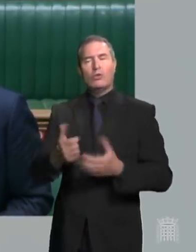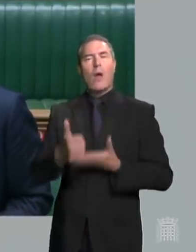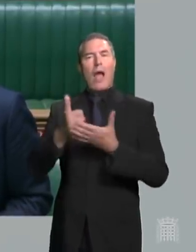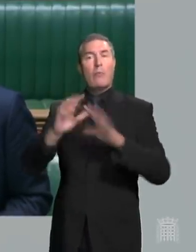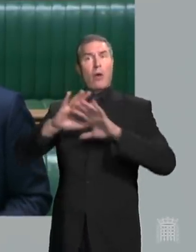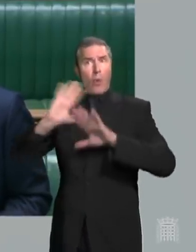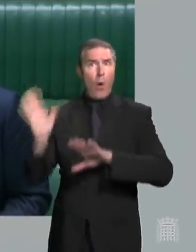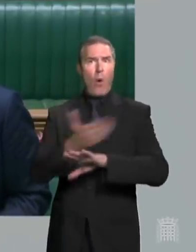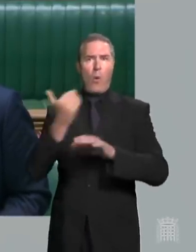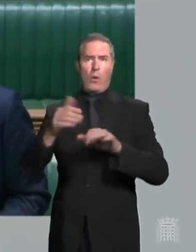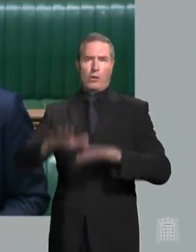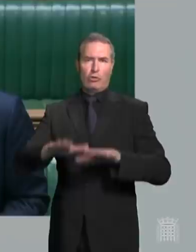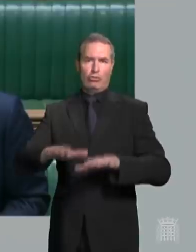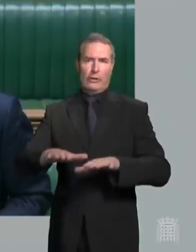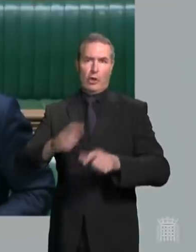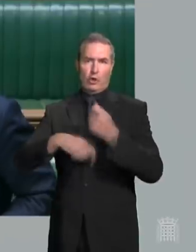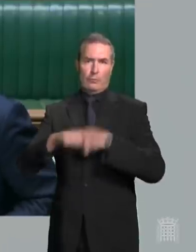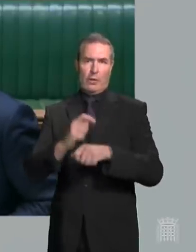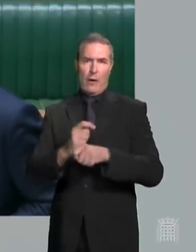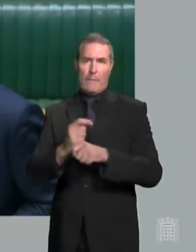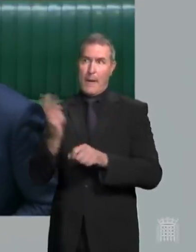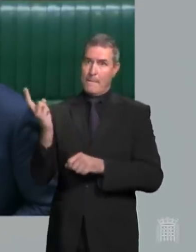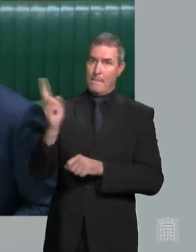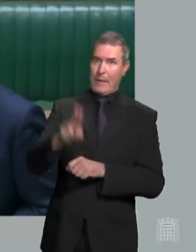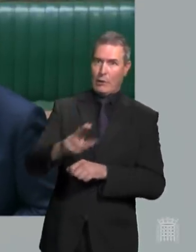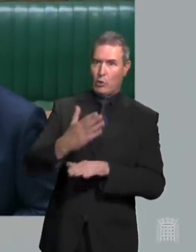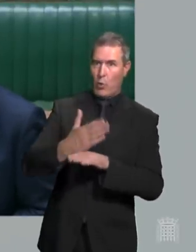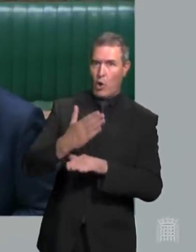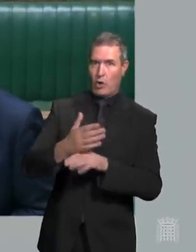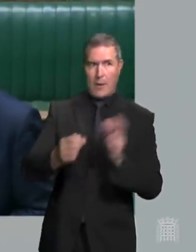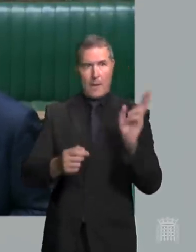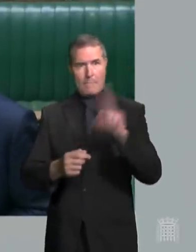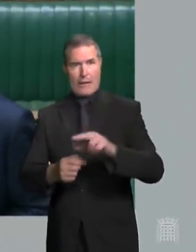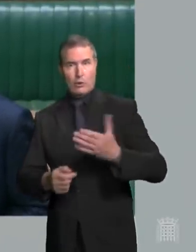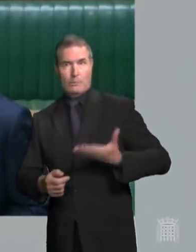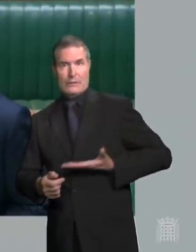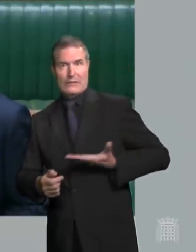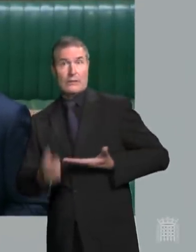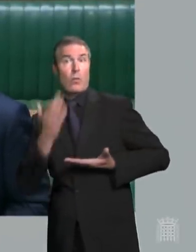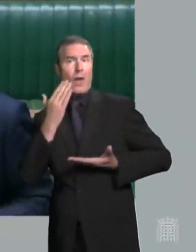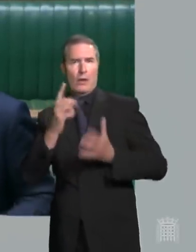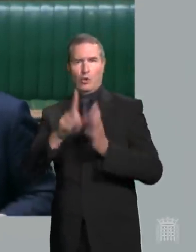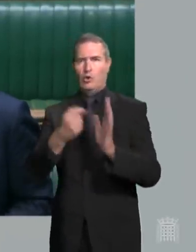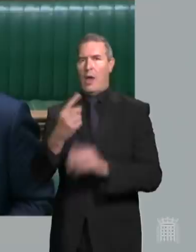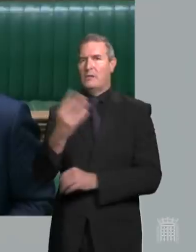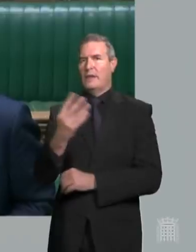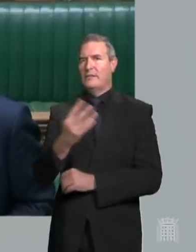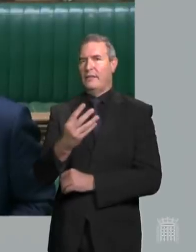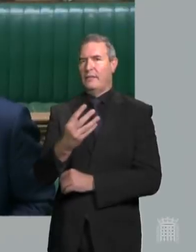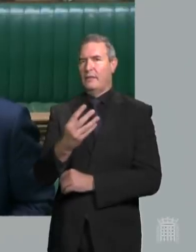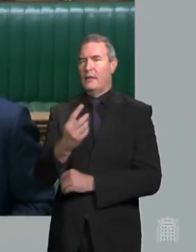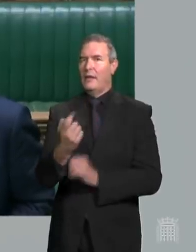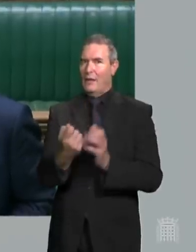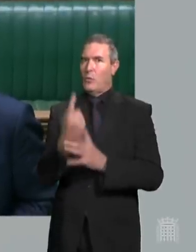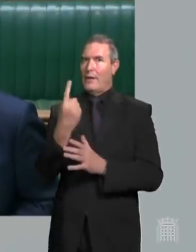to get back on its feet by cautiously opening up in the way that we are on July the 19th if we can